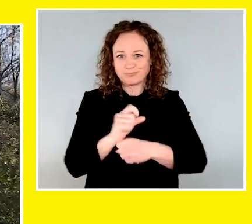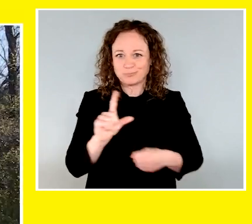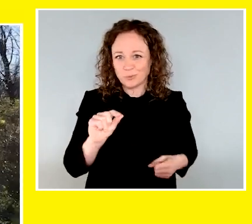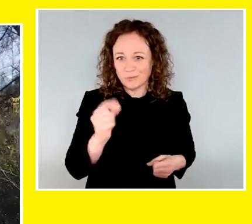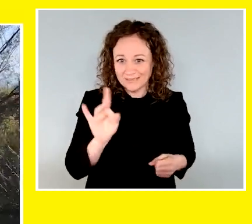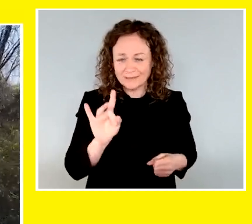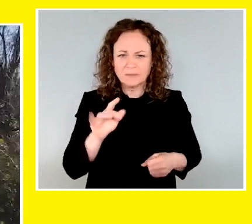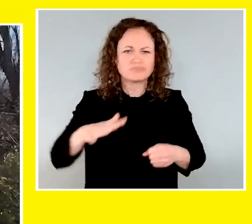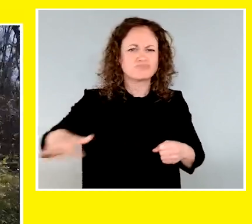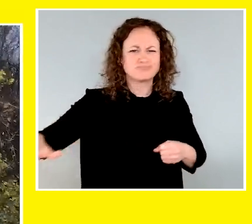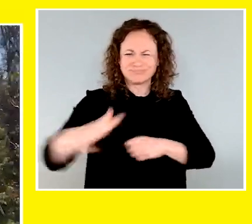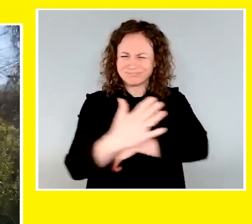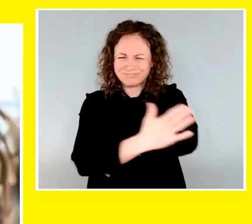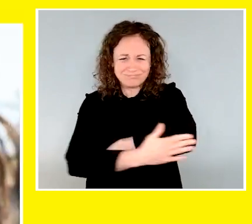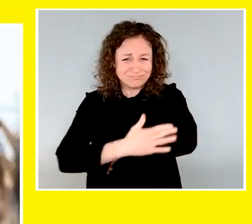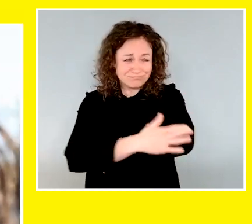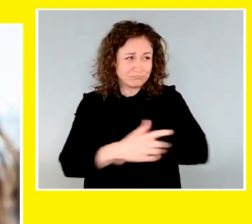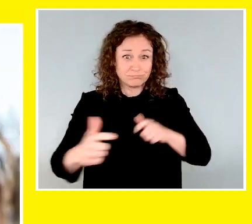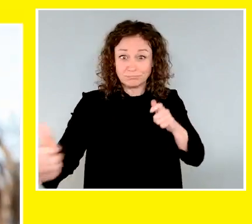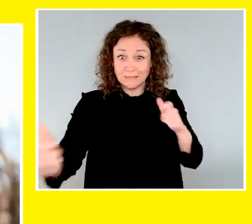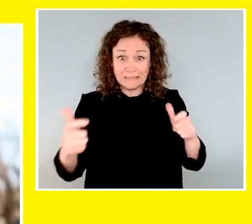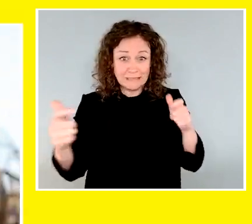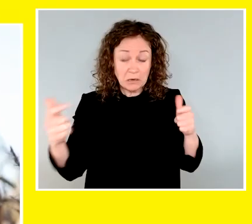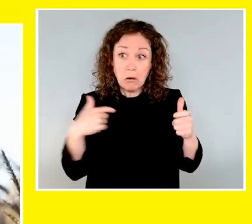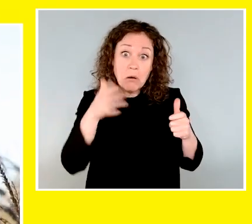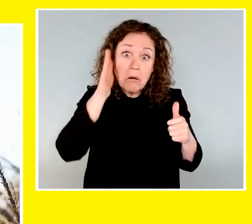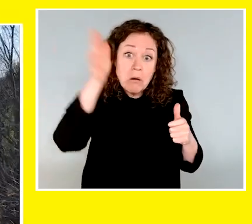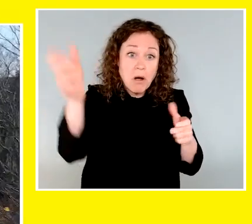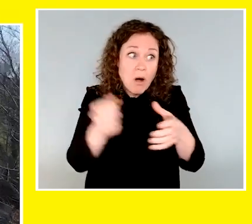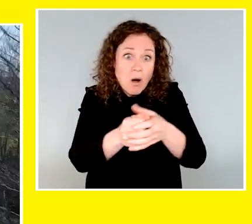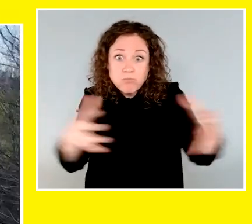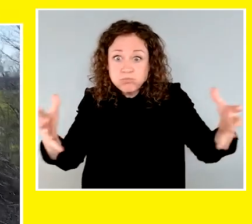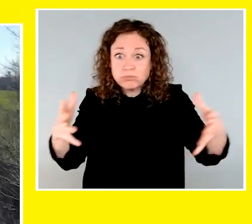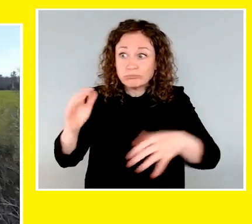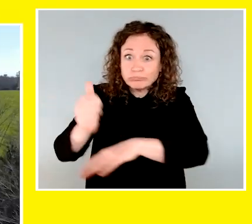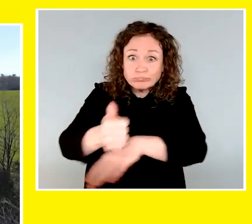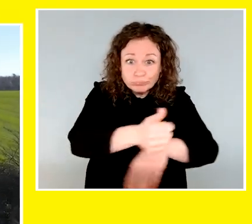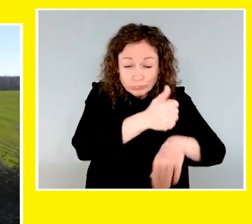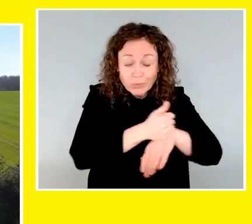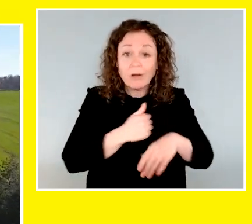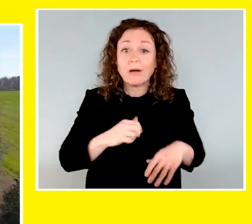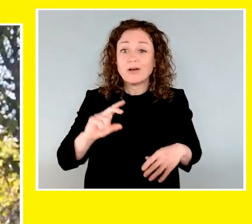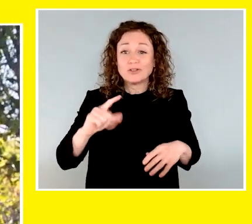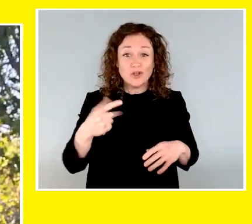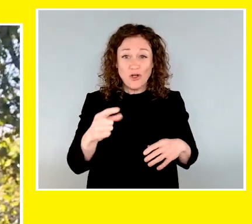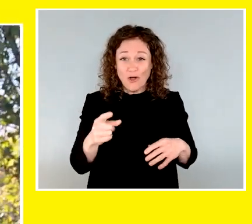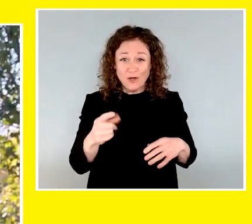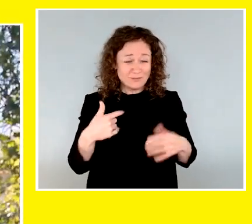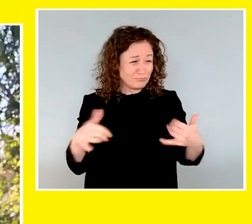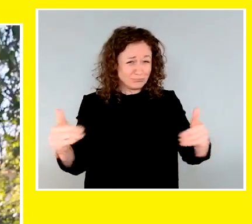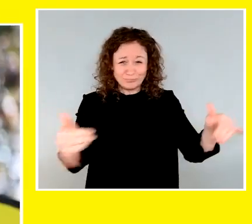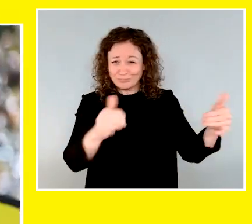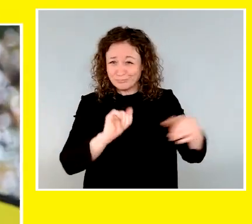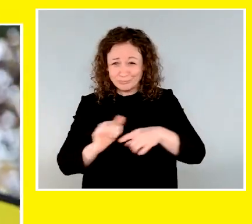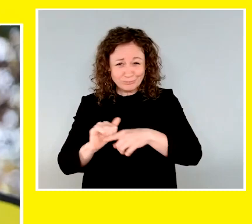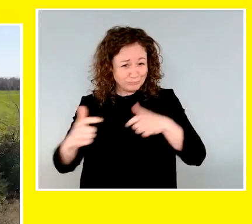2018. And the rural location gives us room to expand and provides lots of space for the dogs to run, play, and train.